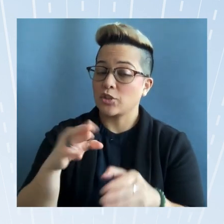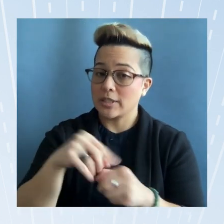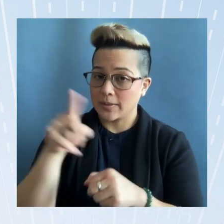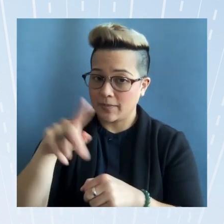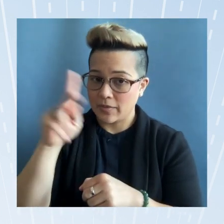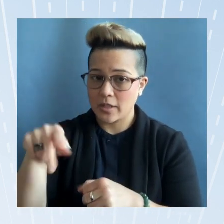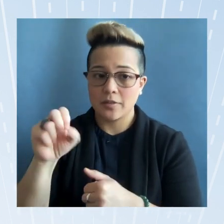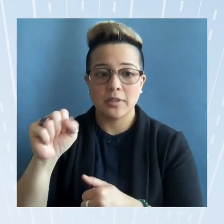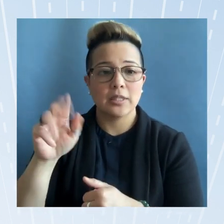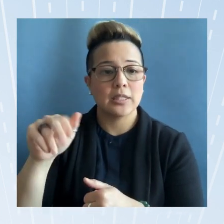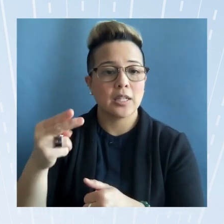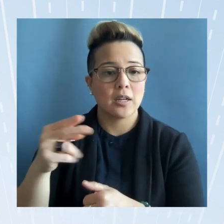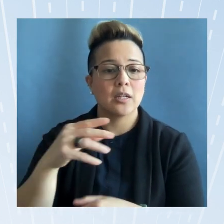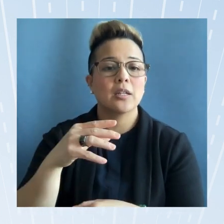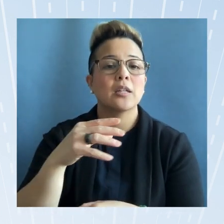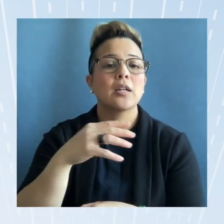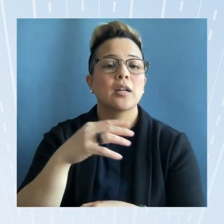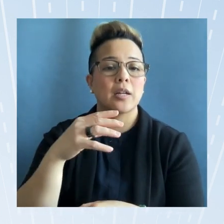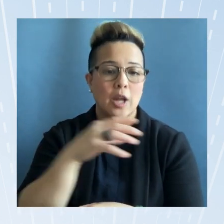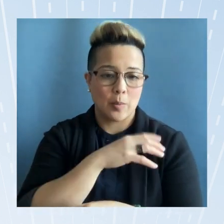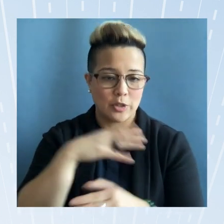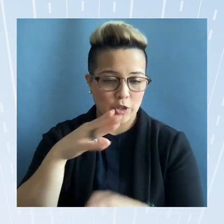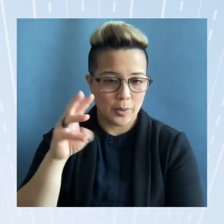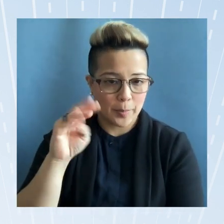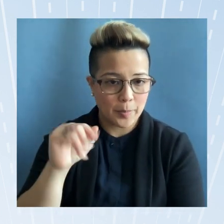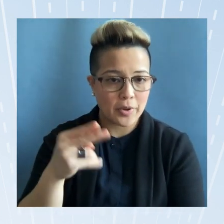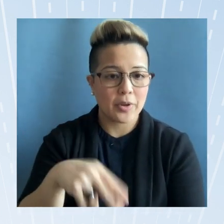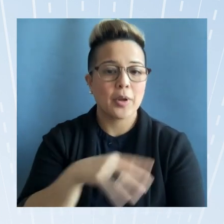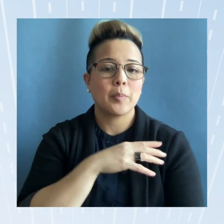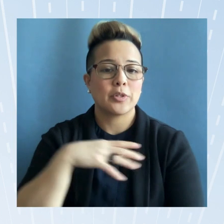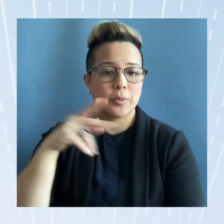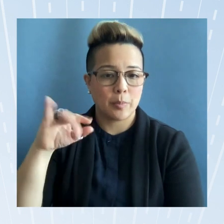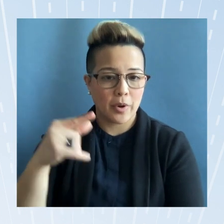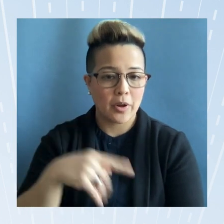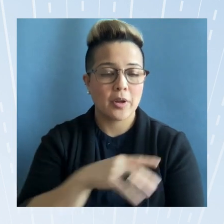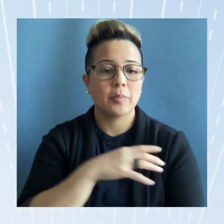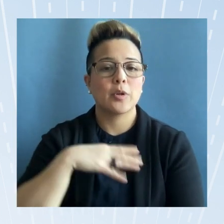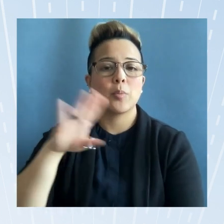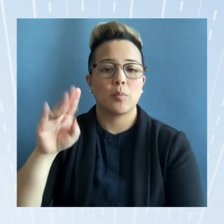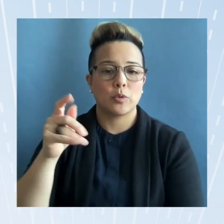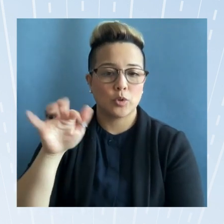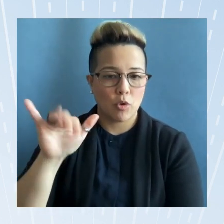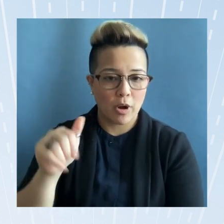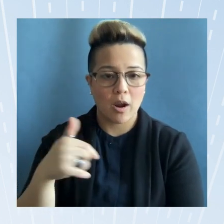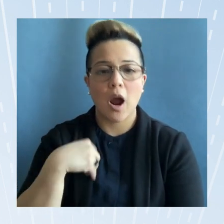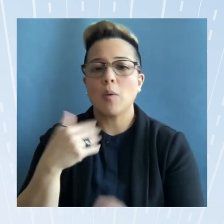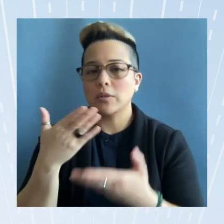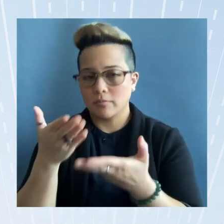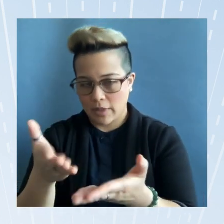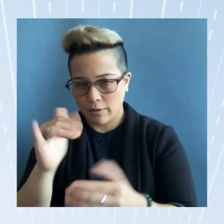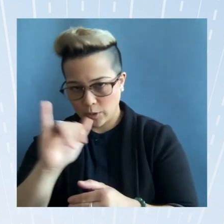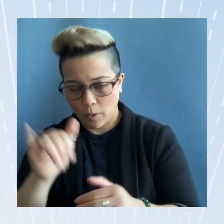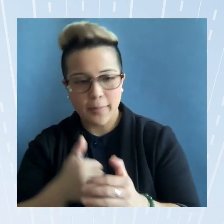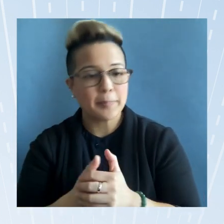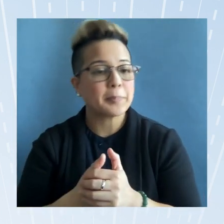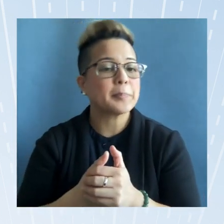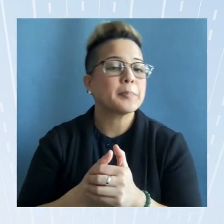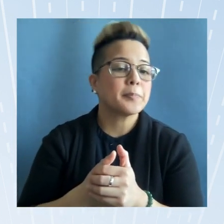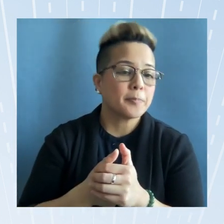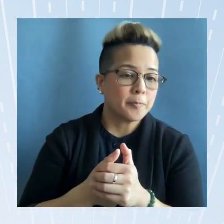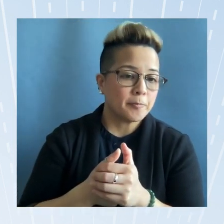sarah commissioner minn joined us commissioner paying commissioner butoria i was present as well um